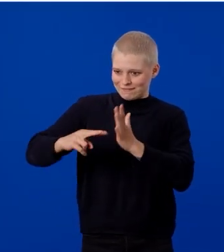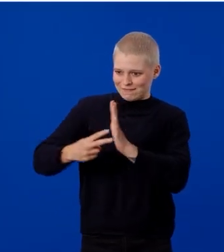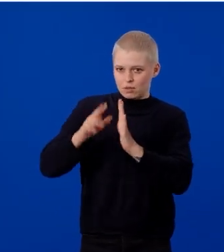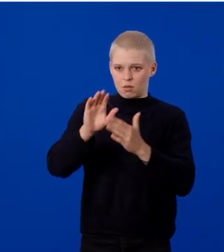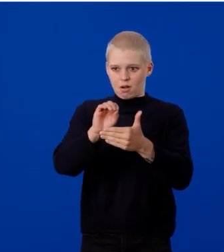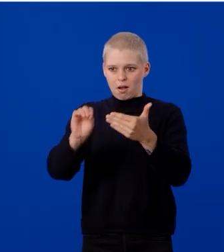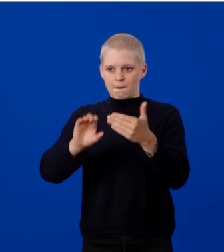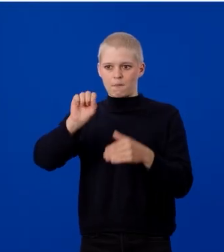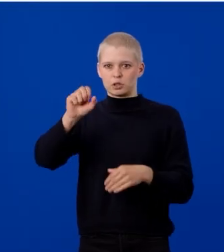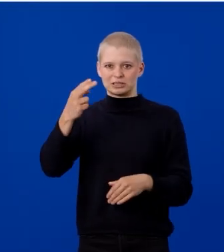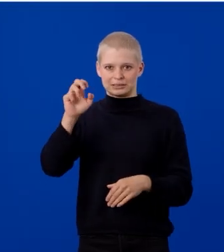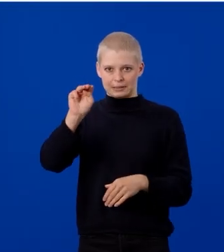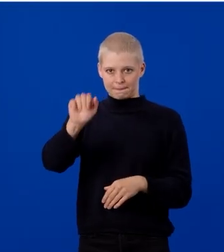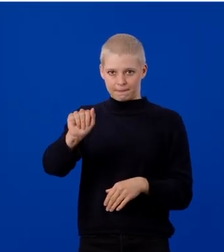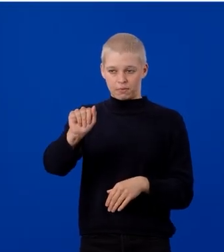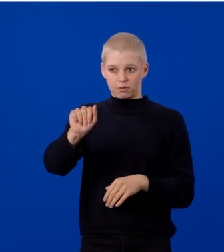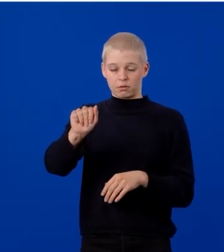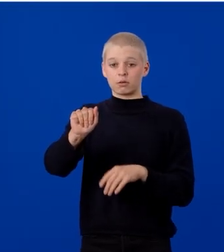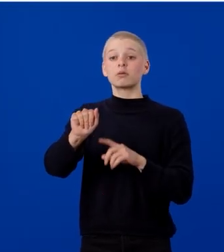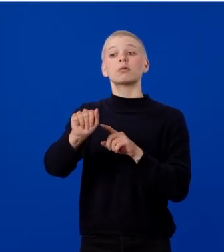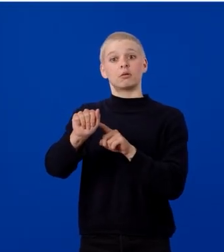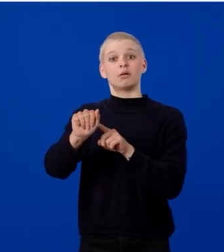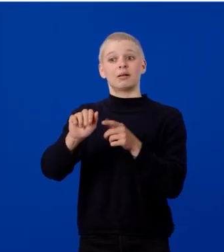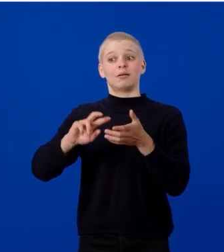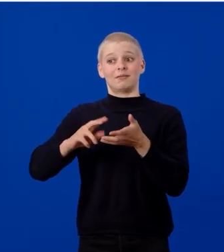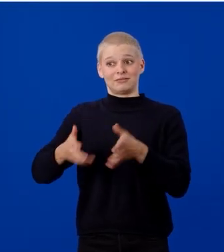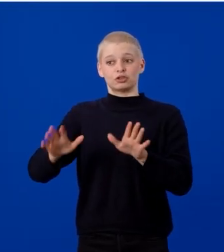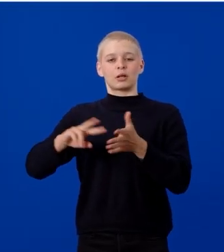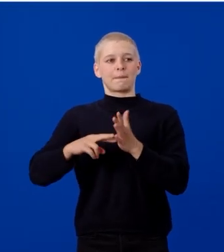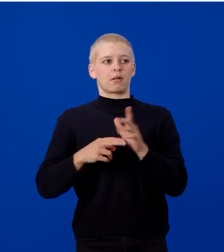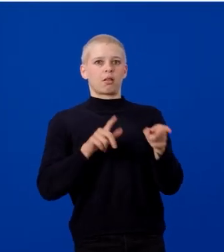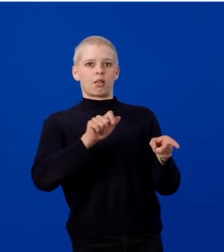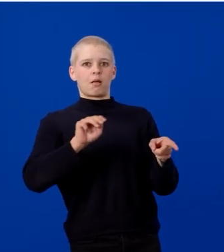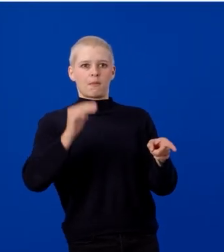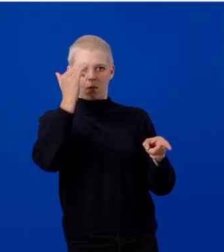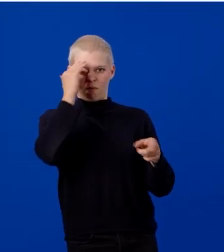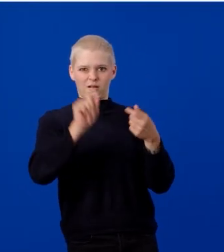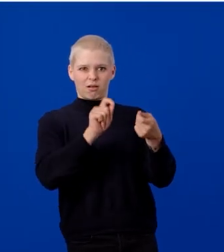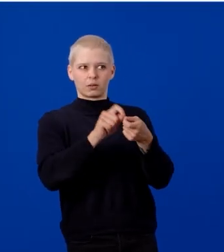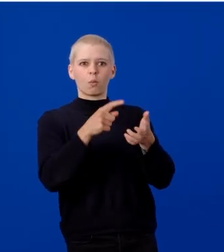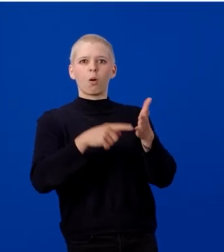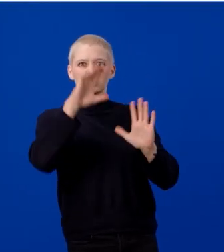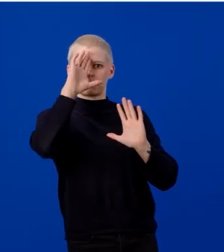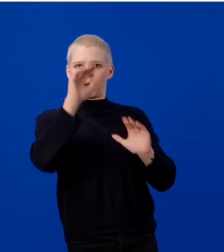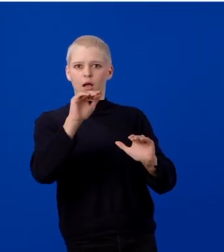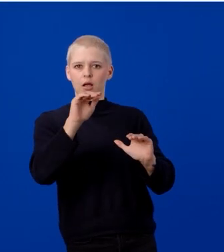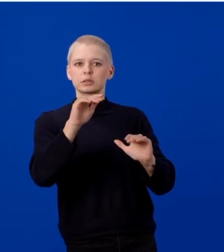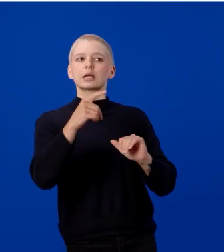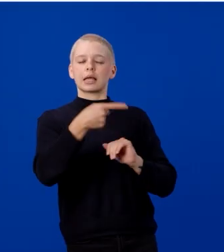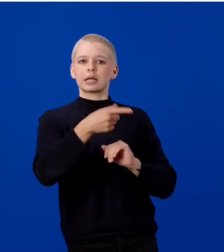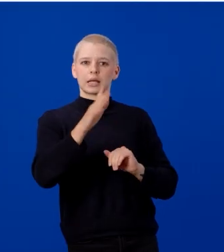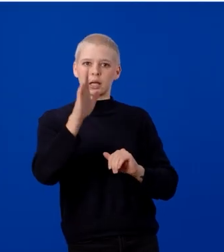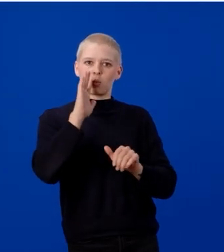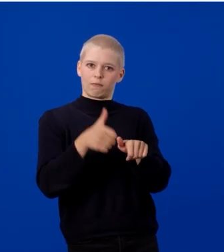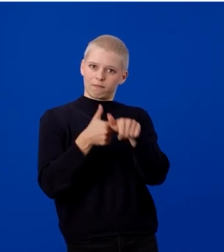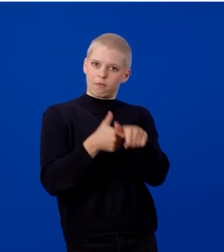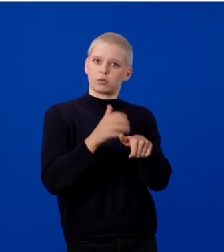so the LLMMA knows exactly what is expected and does the task as needed.